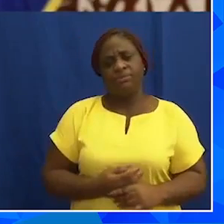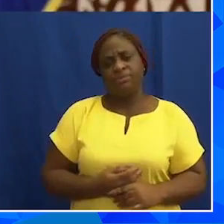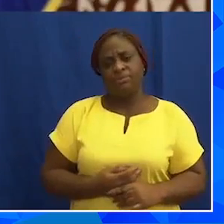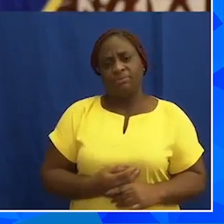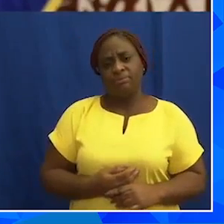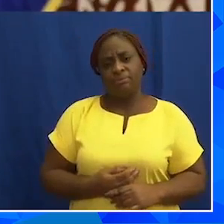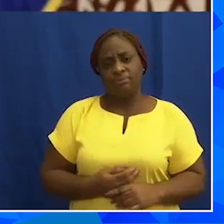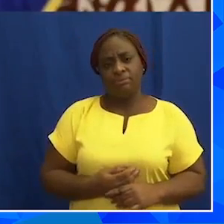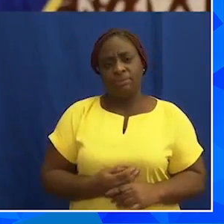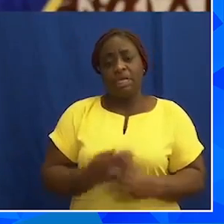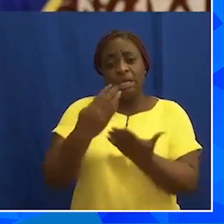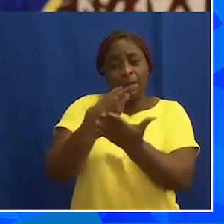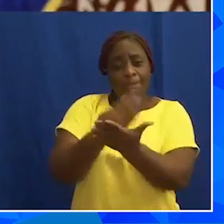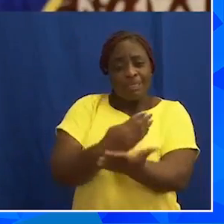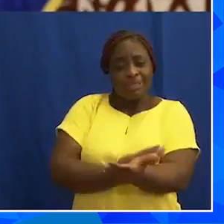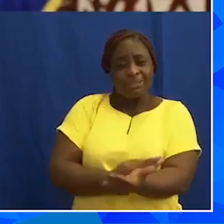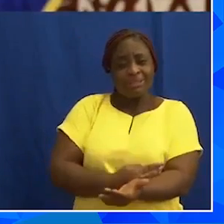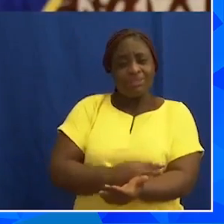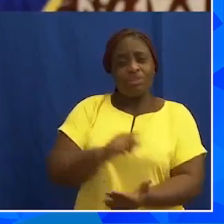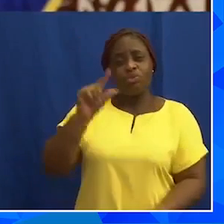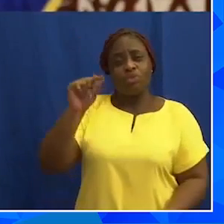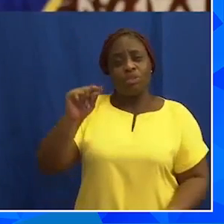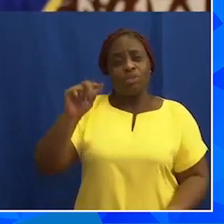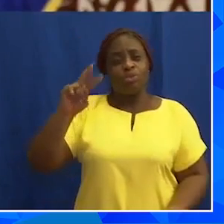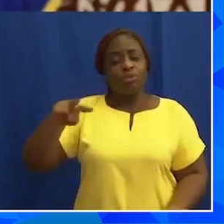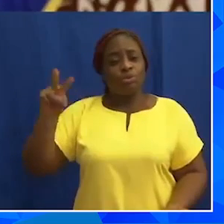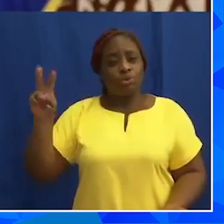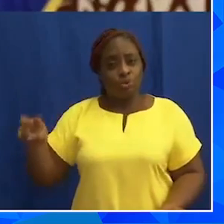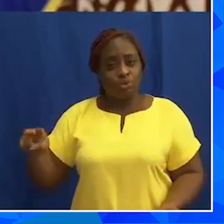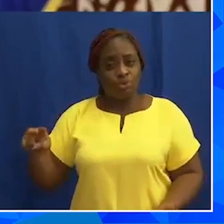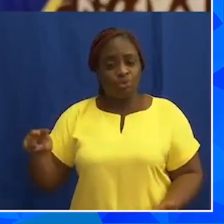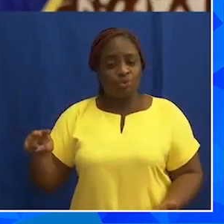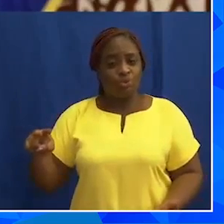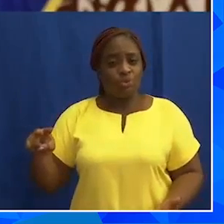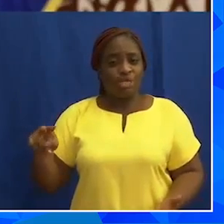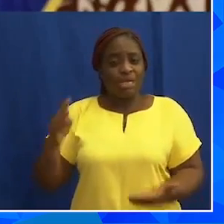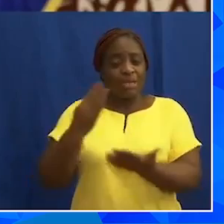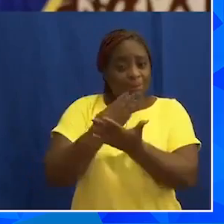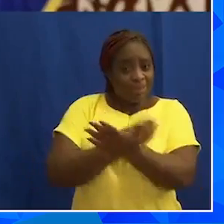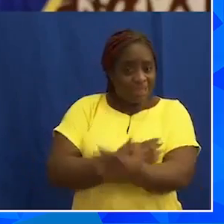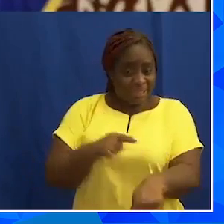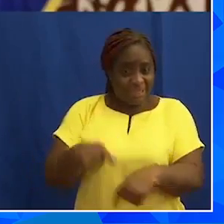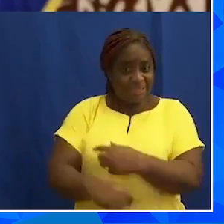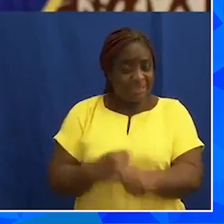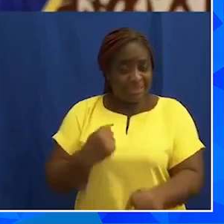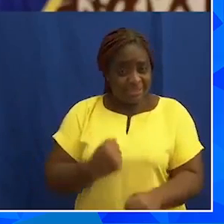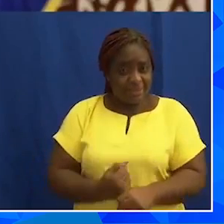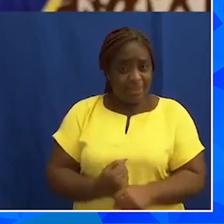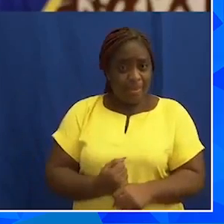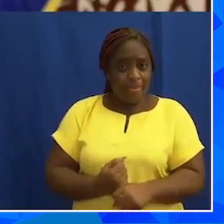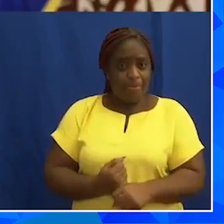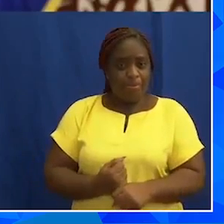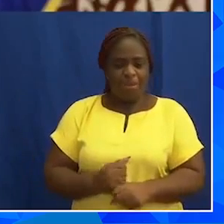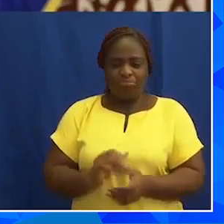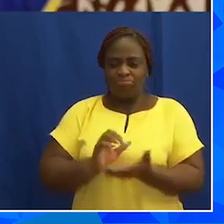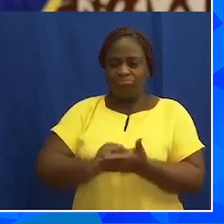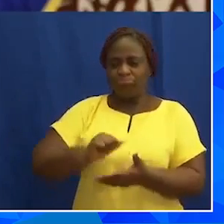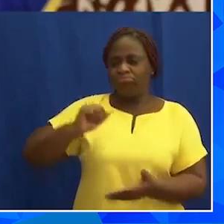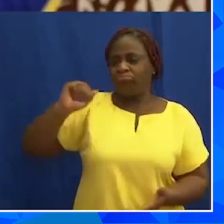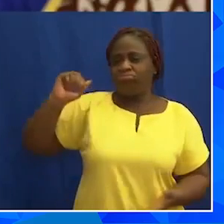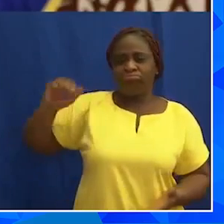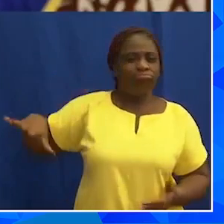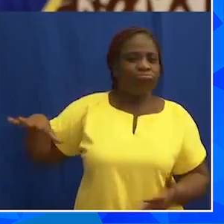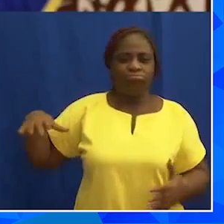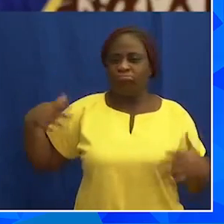The budget drawn for the 2022 fiscal year, that is this year, has been thrown out of gear,